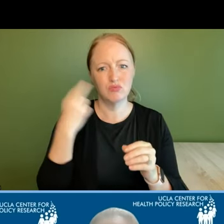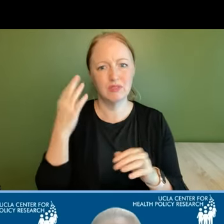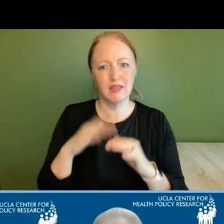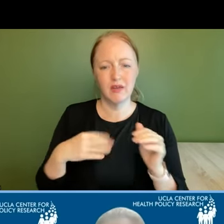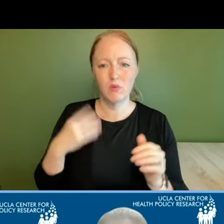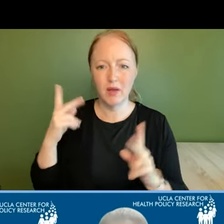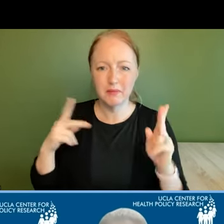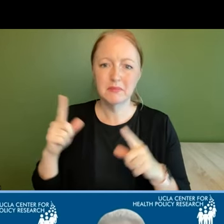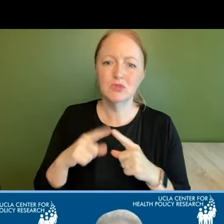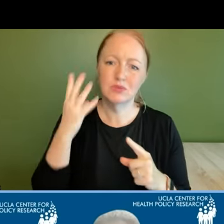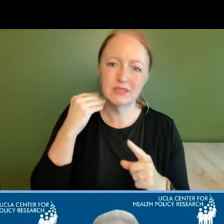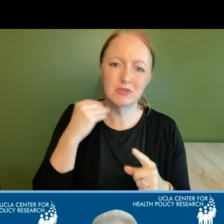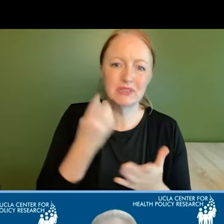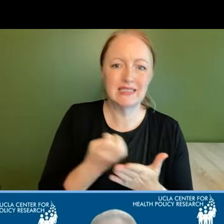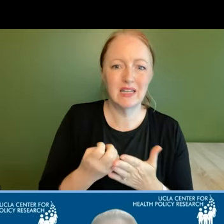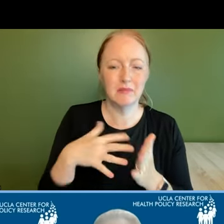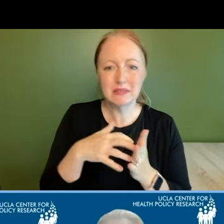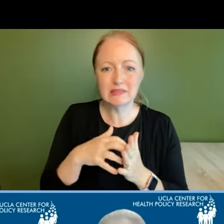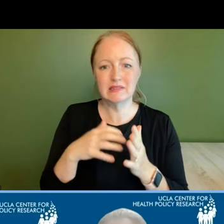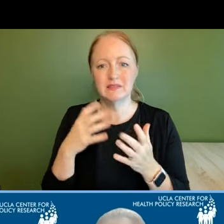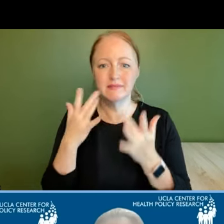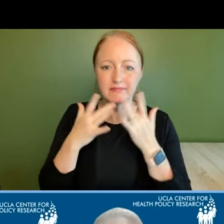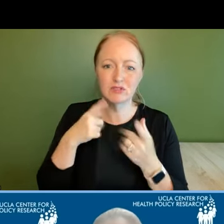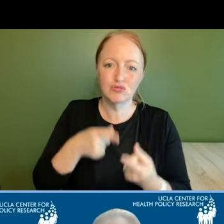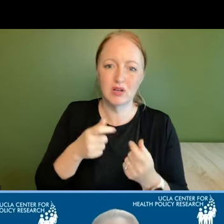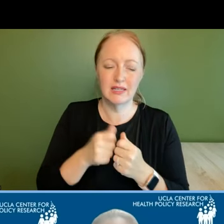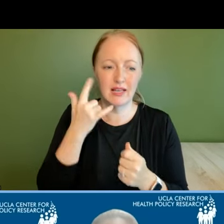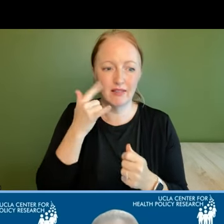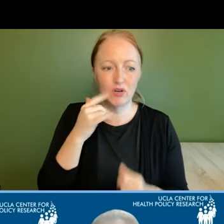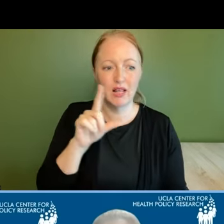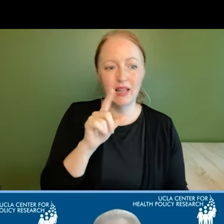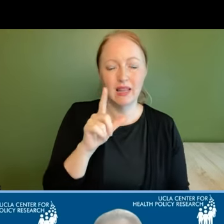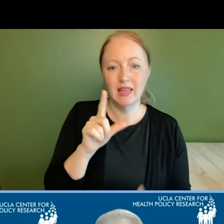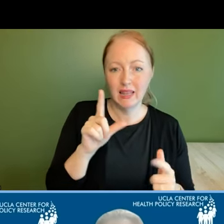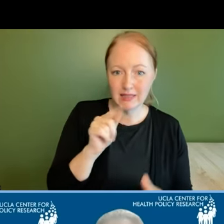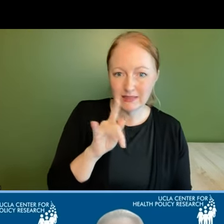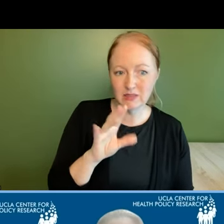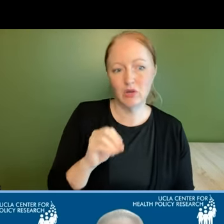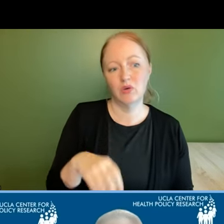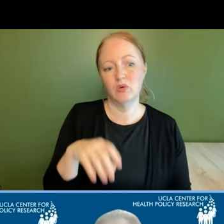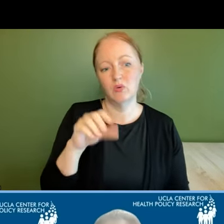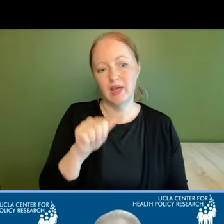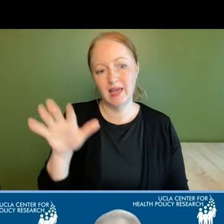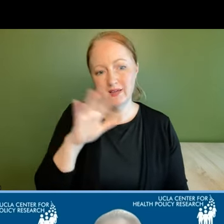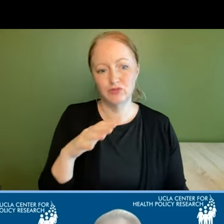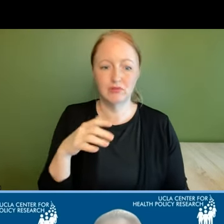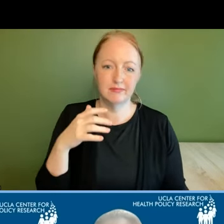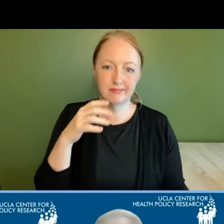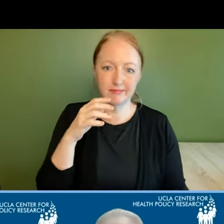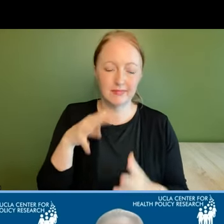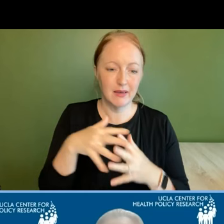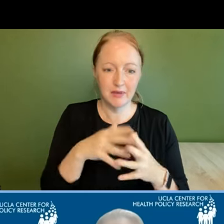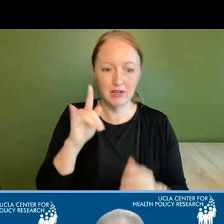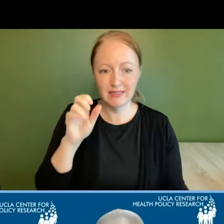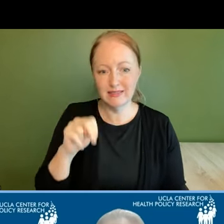experience economic insecurity in california with latinos asians american indian alaska natives and blacks representing between